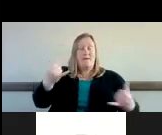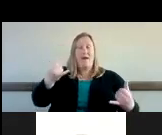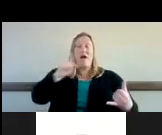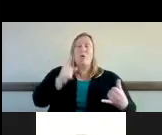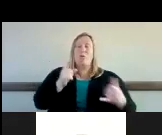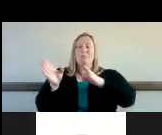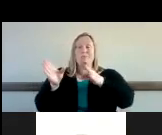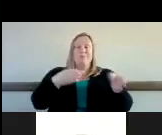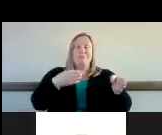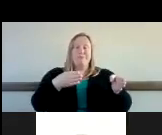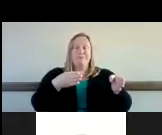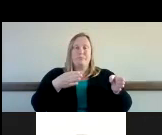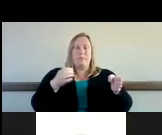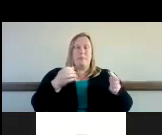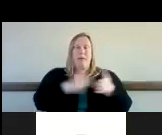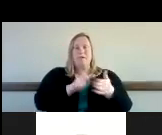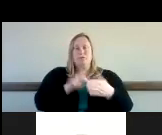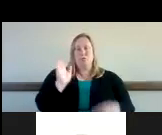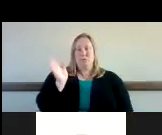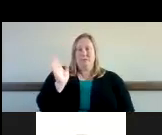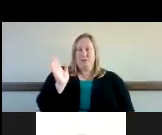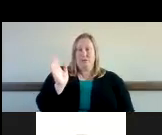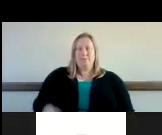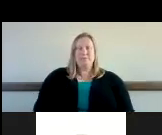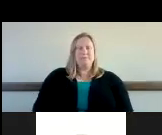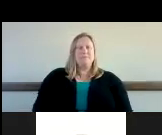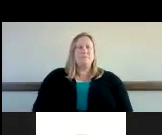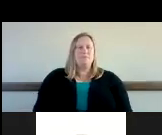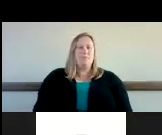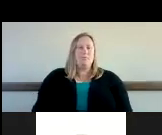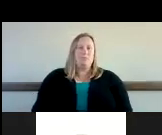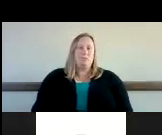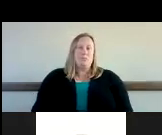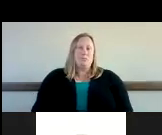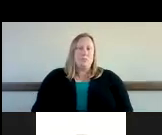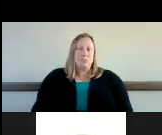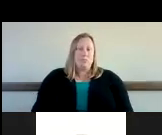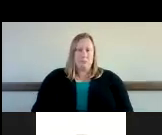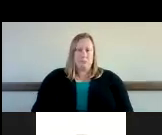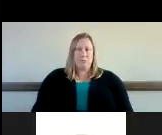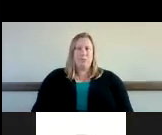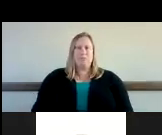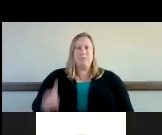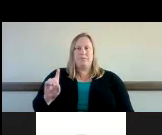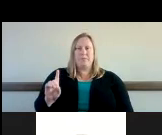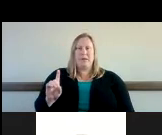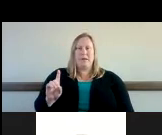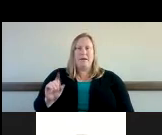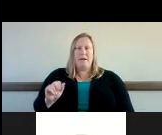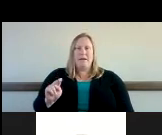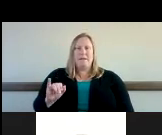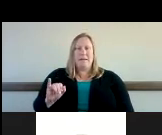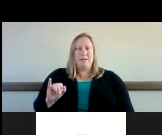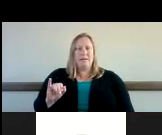we don't run out of time here all right so i've been asked before why is there a program